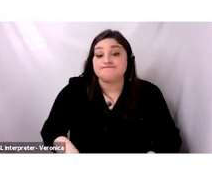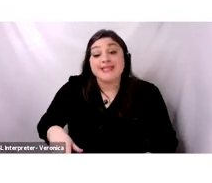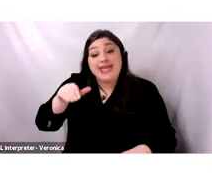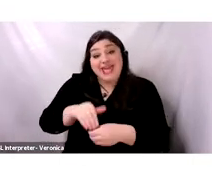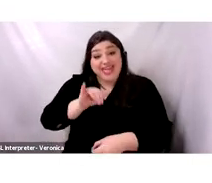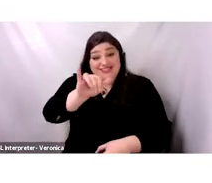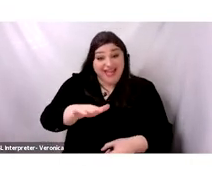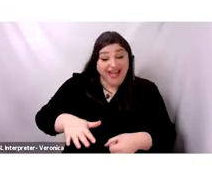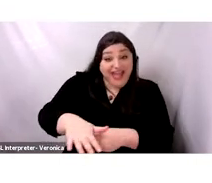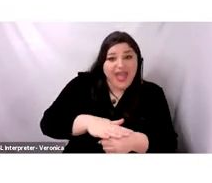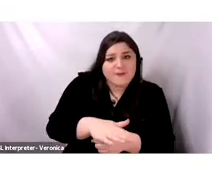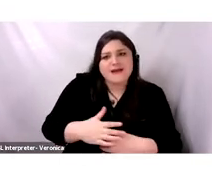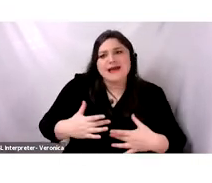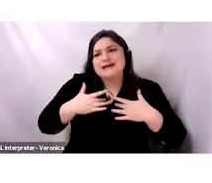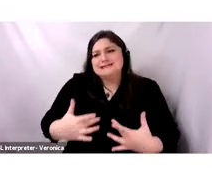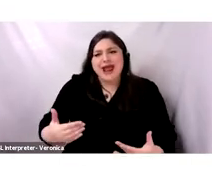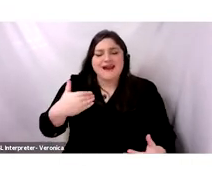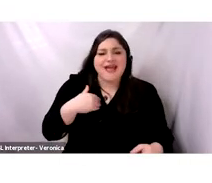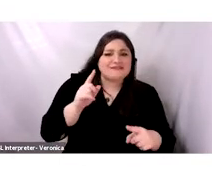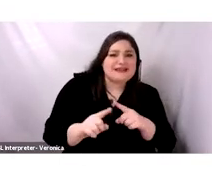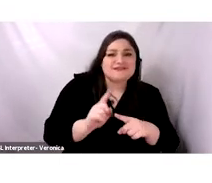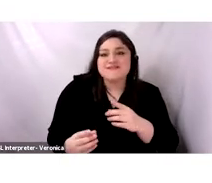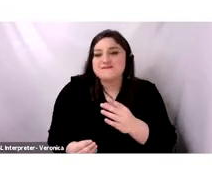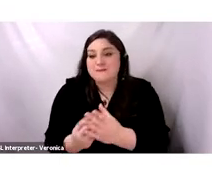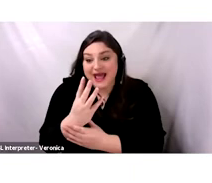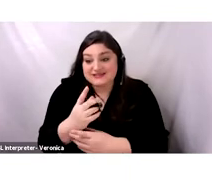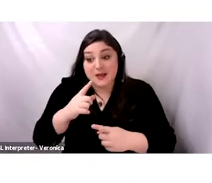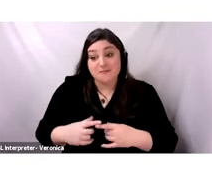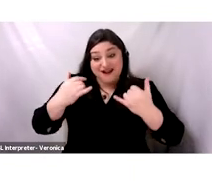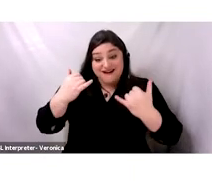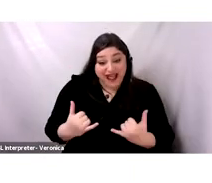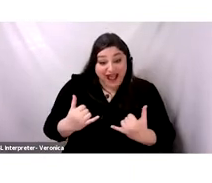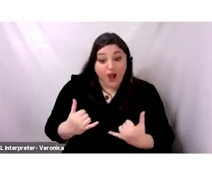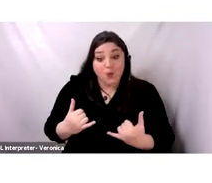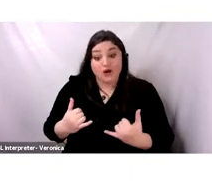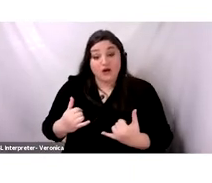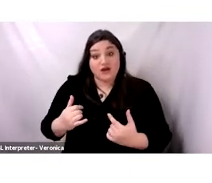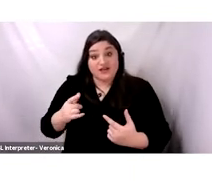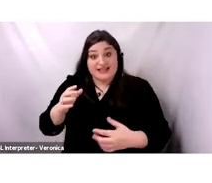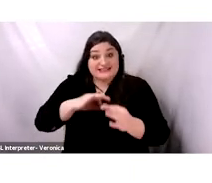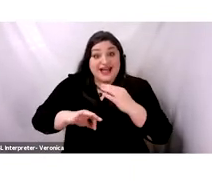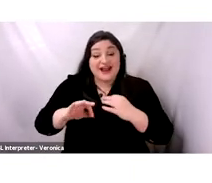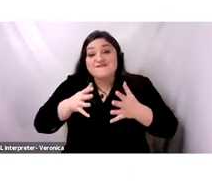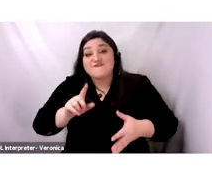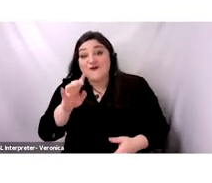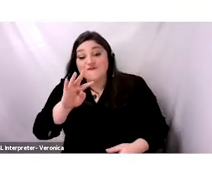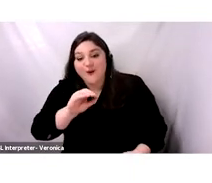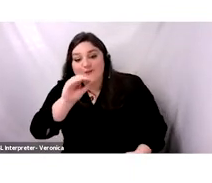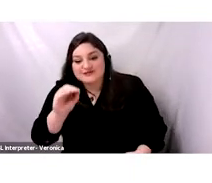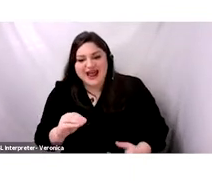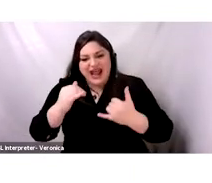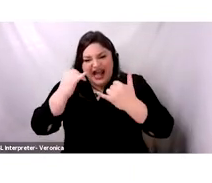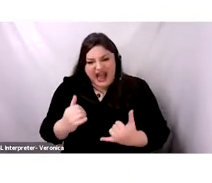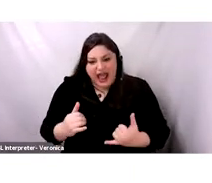land amounted to no more than 4% of the total surface, thousands of the best plots were devoted to the